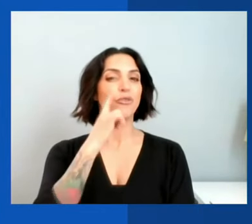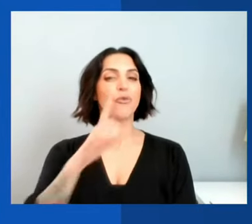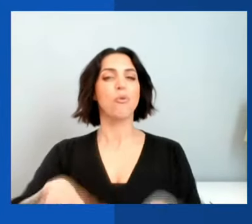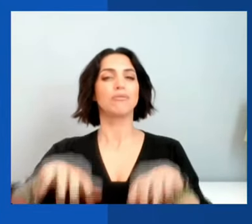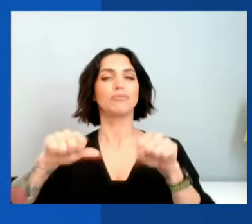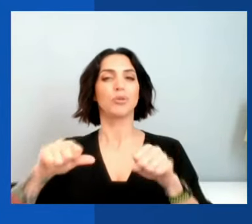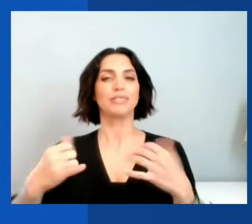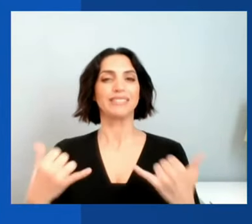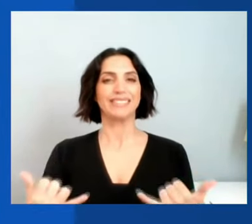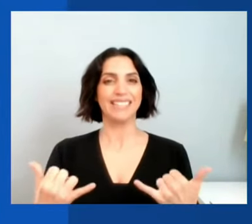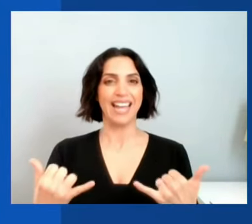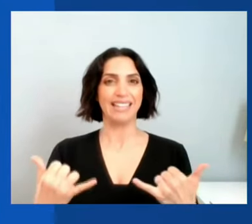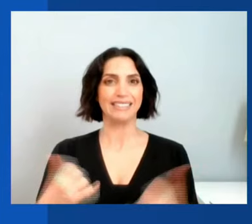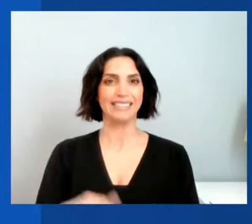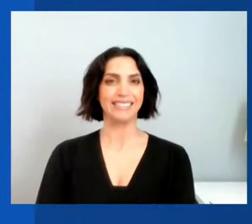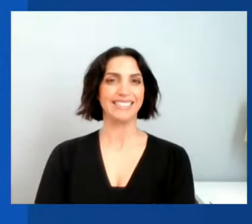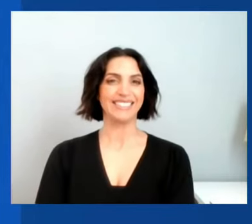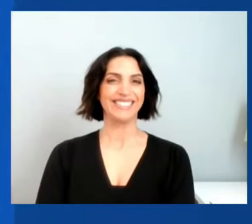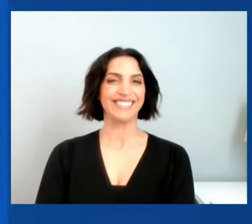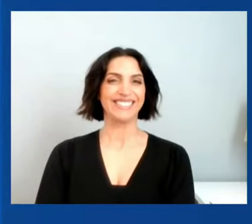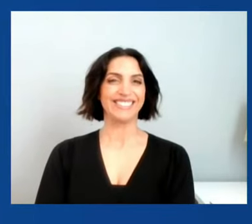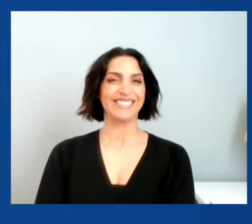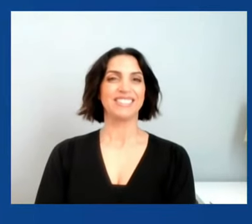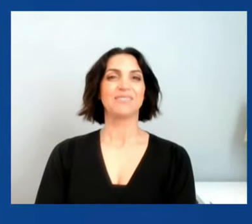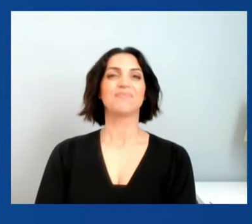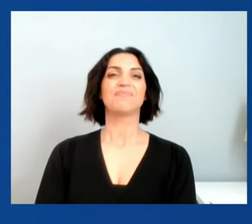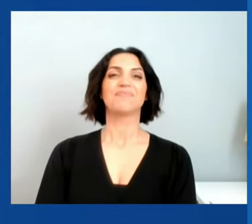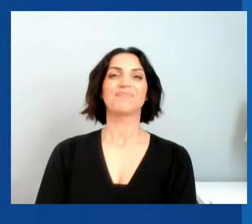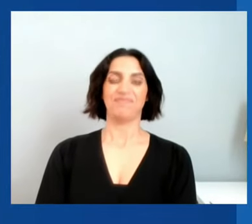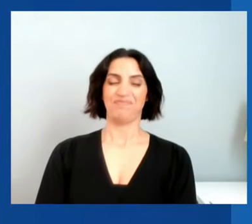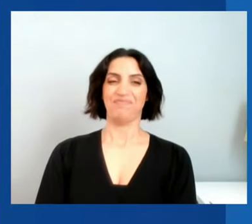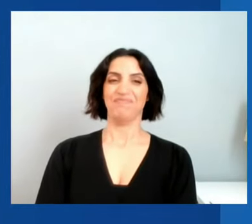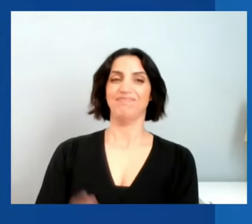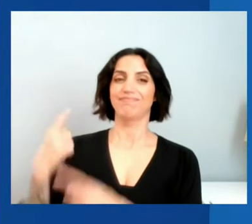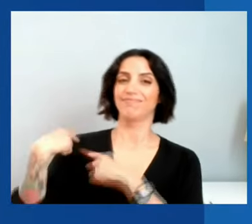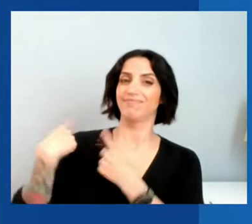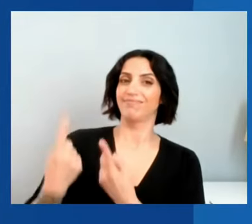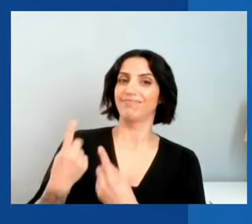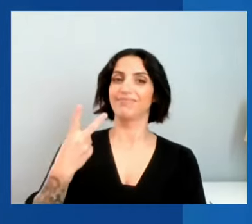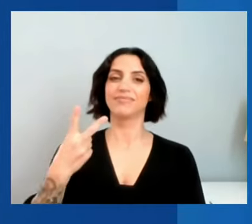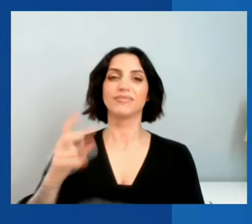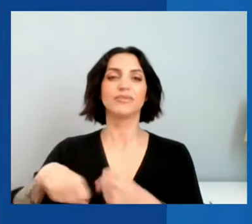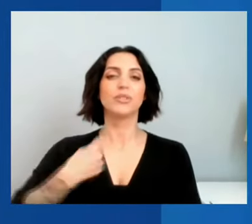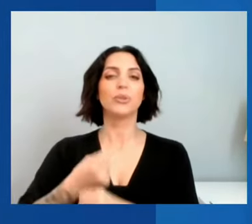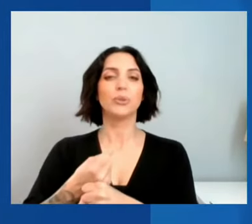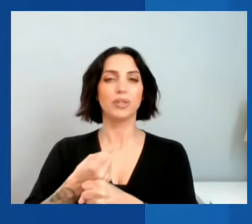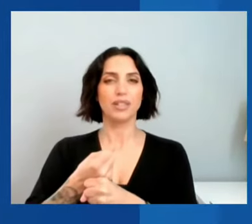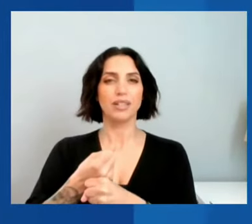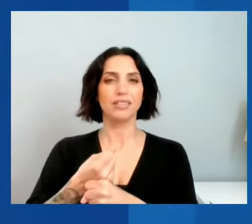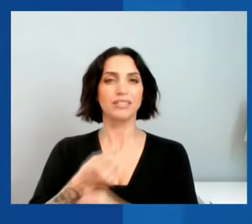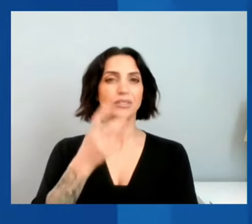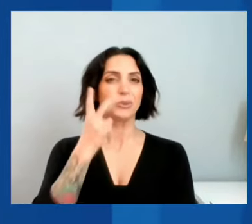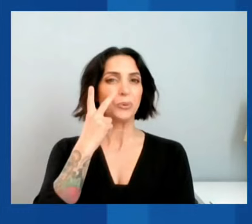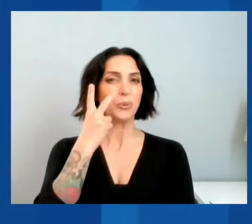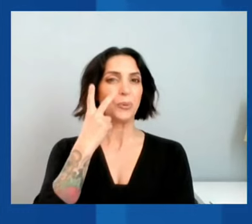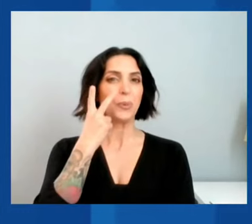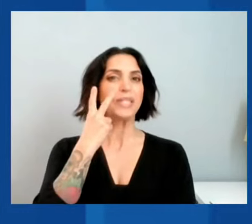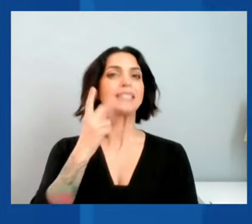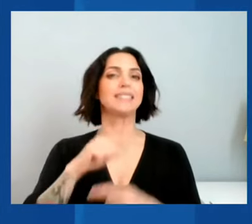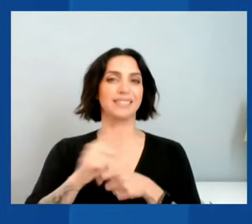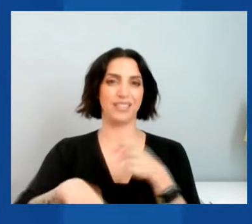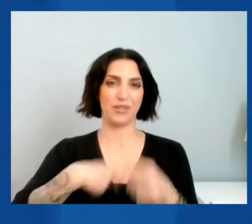The course of the global economy over the past two years has been shaped by COVID-19